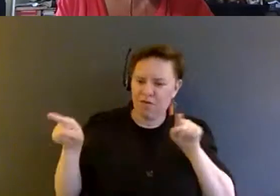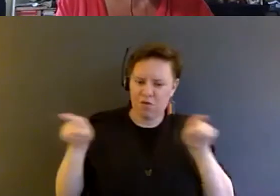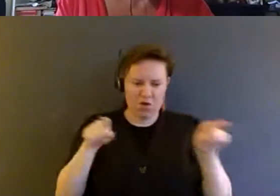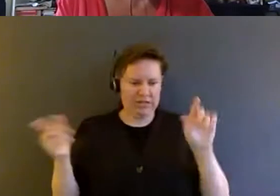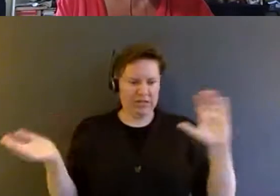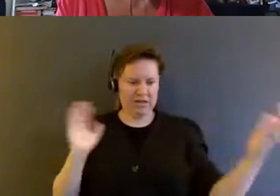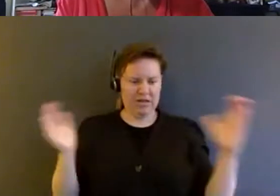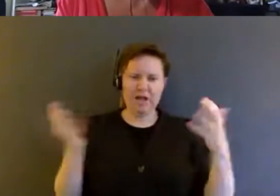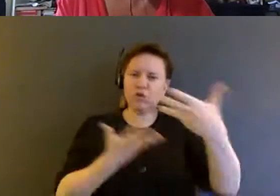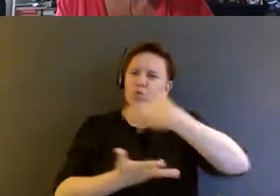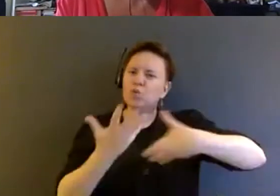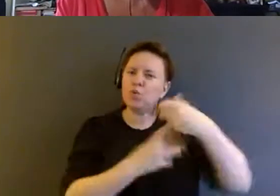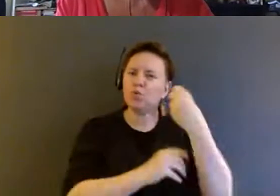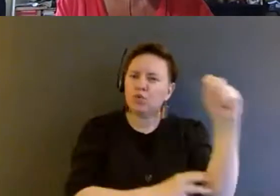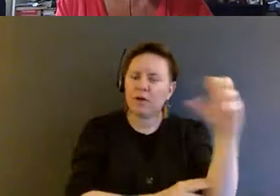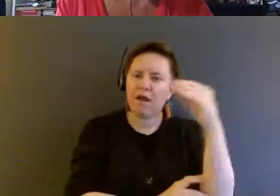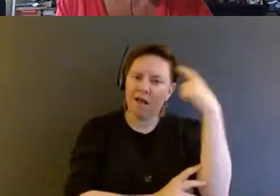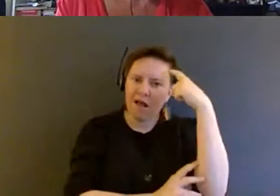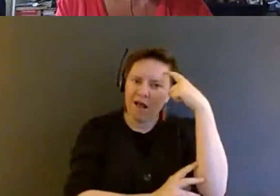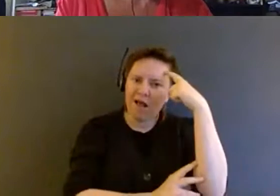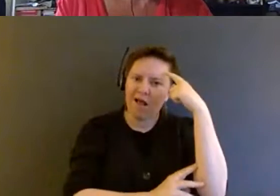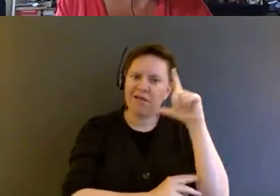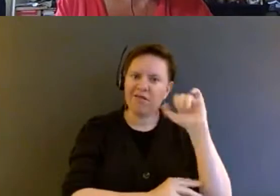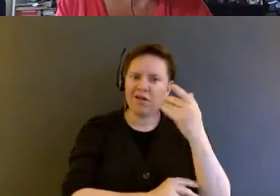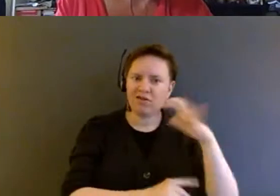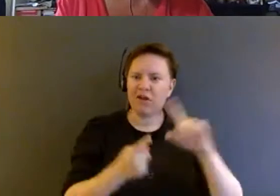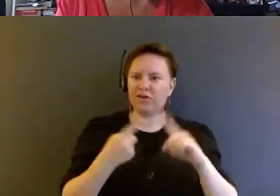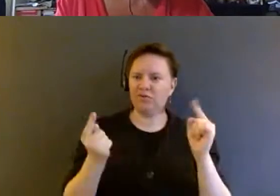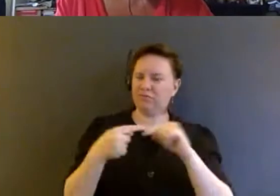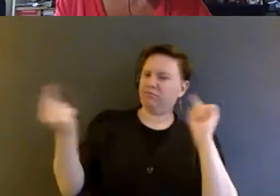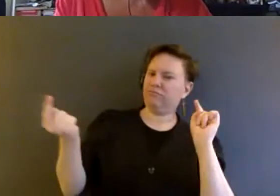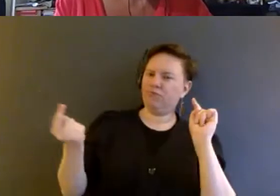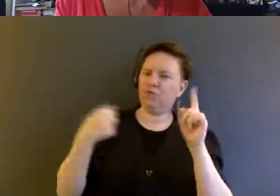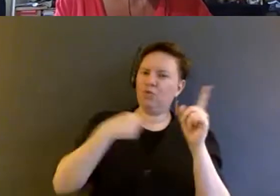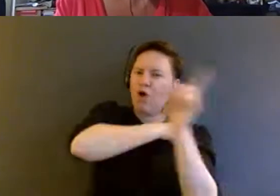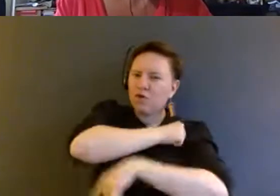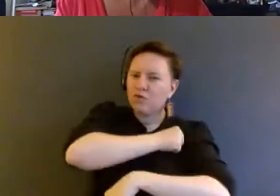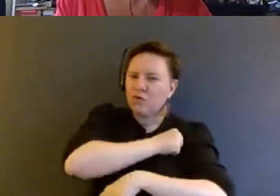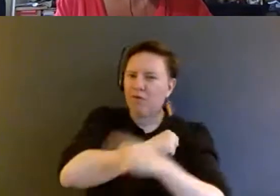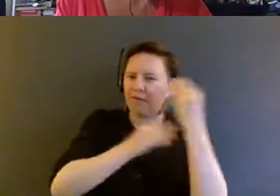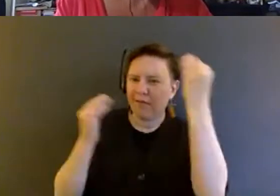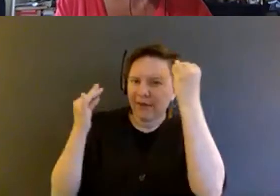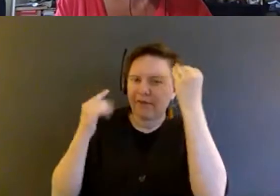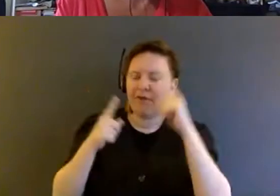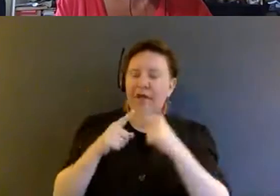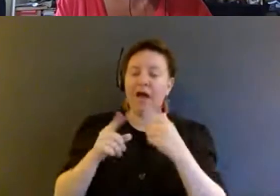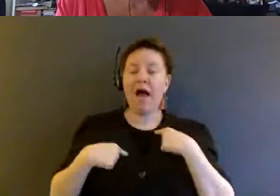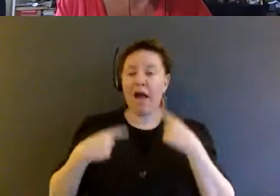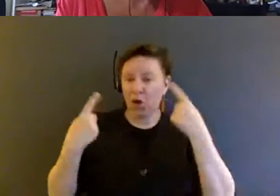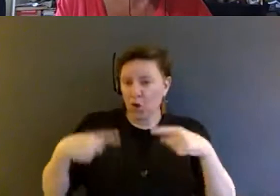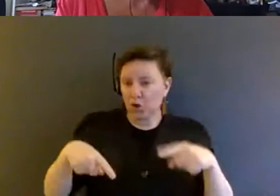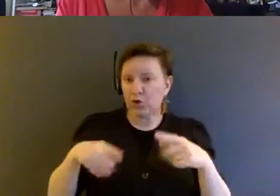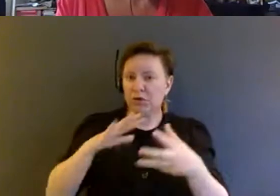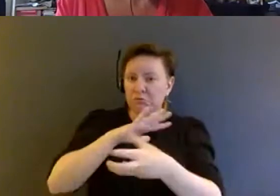a mindset, a logic to counter carceral logic. I argue that deinstitutionalization is not just something that